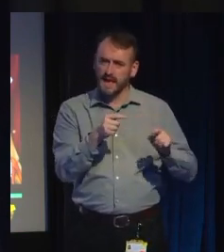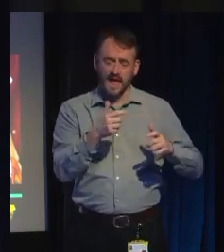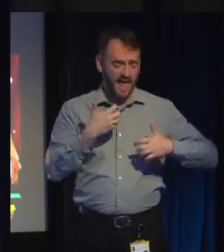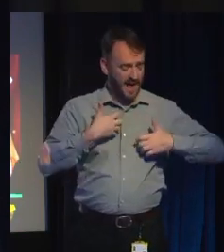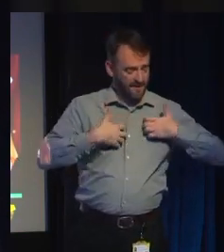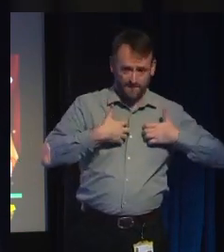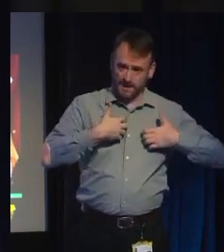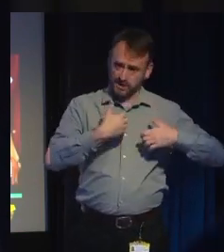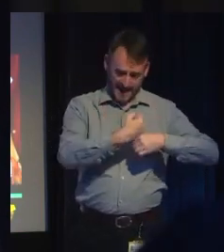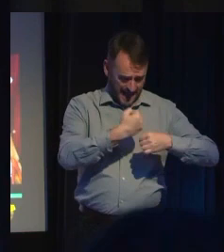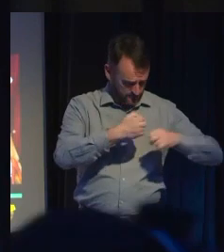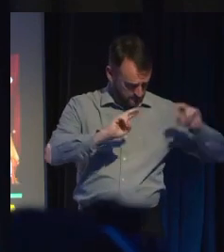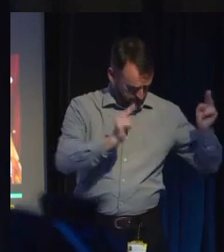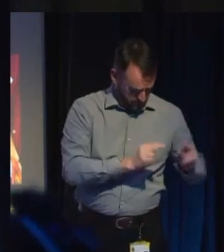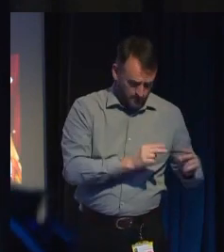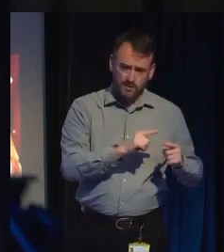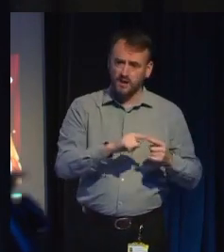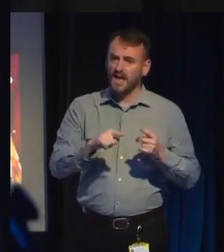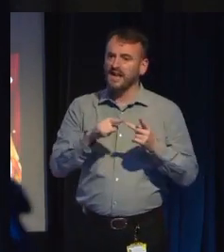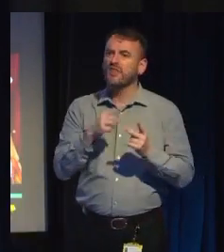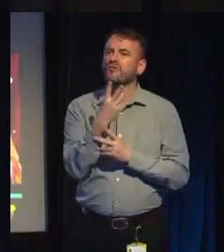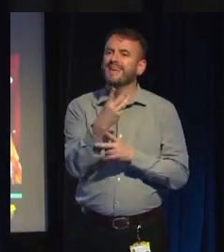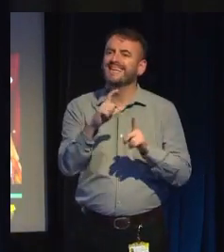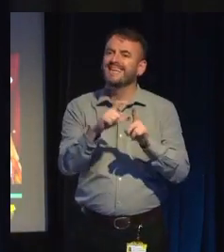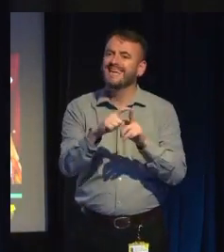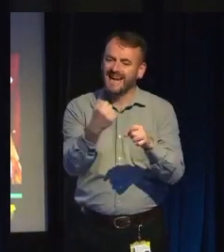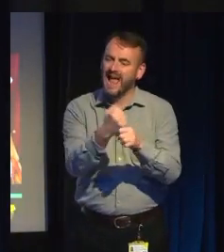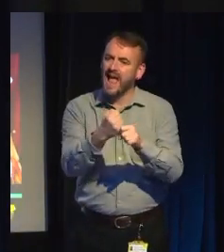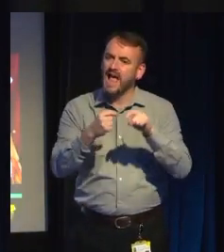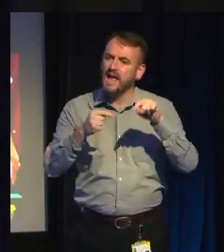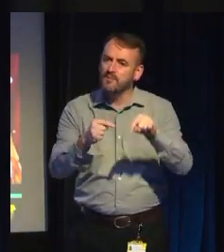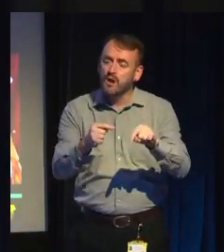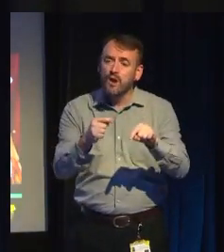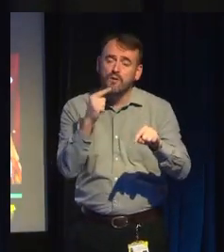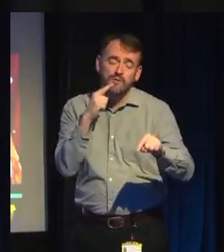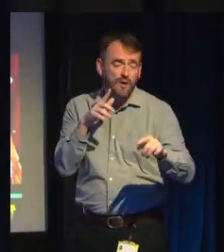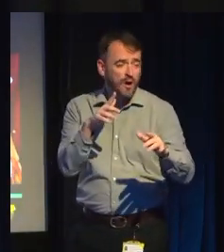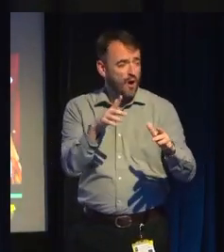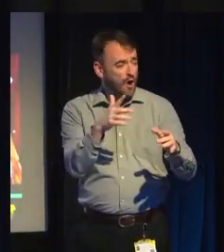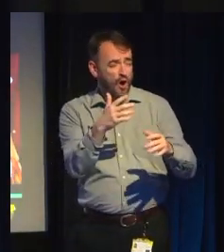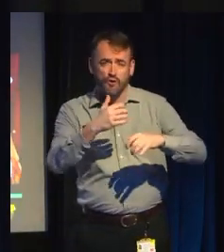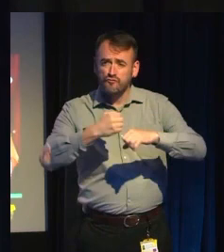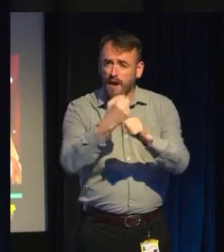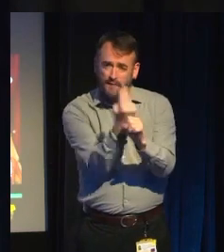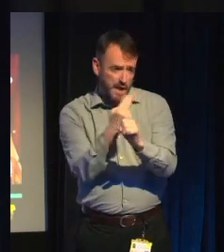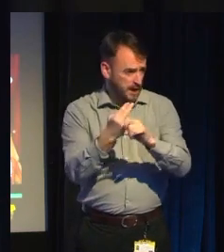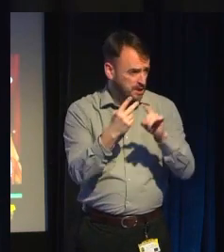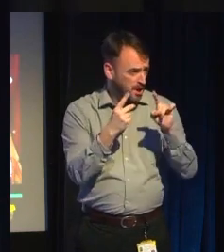3D games with ultra-realistic sort of graphics, or probably ultra-realistic for the time,